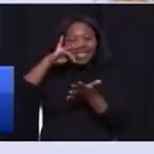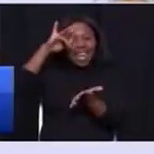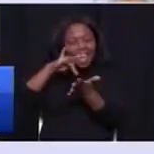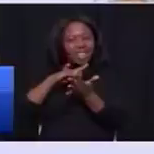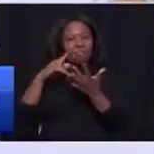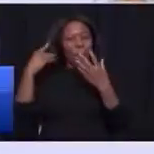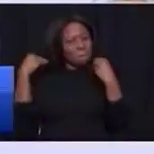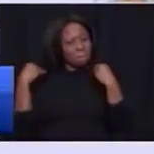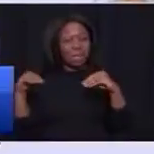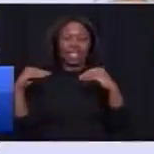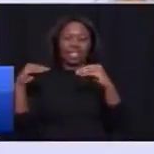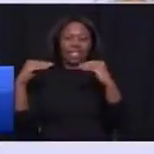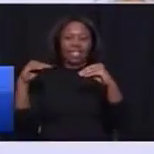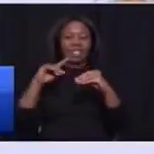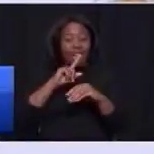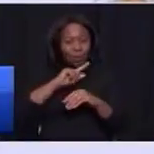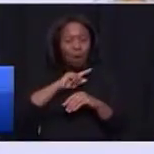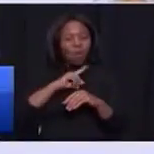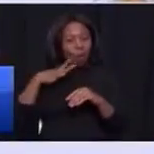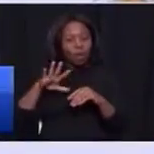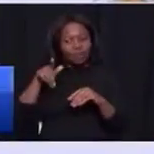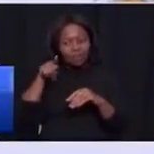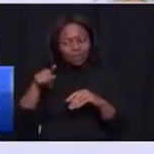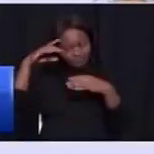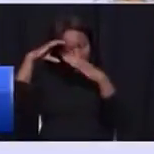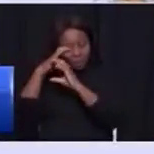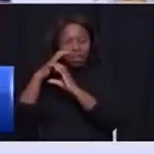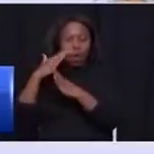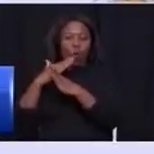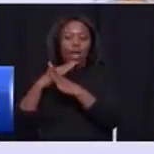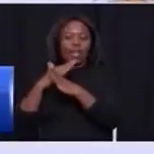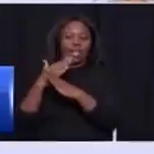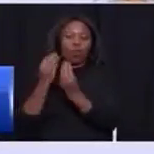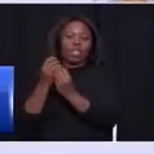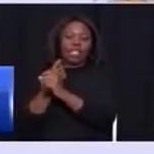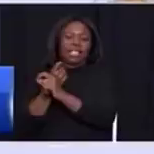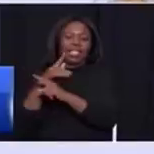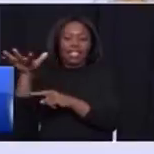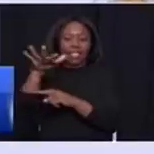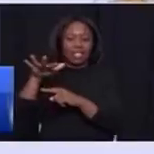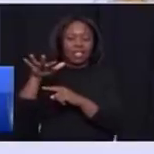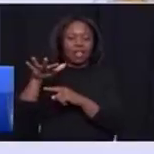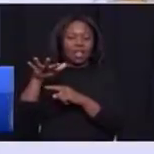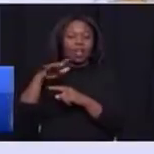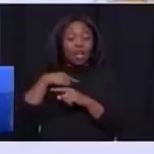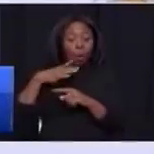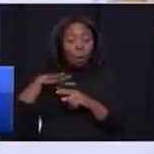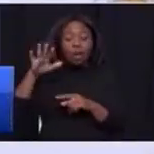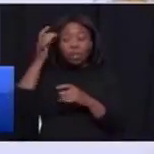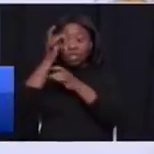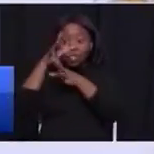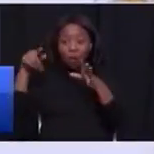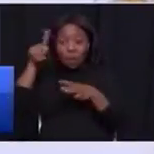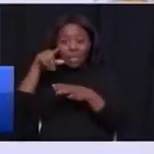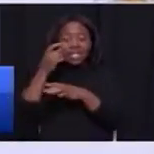what we want to do working with the taxi industry. In fact, we want the taxi industry to know that these taxi ranks,